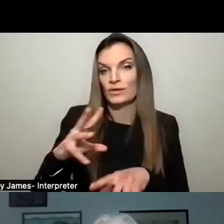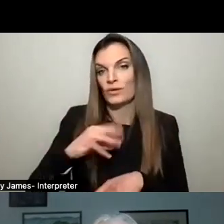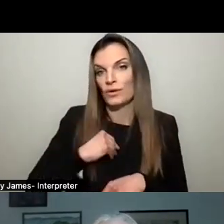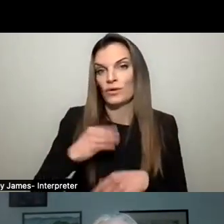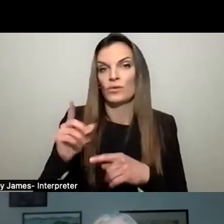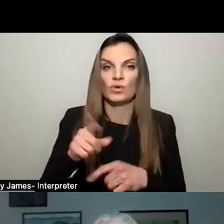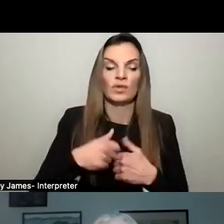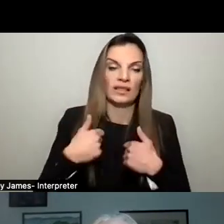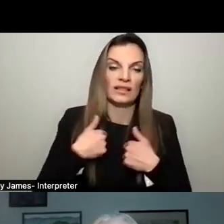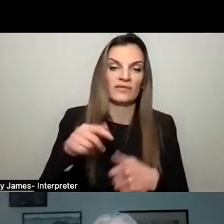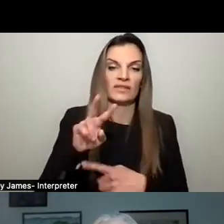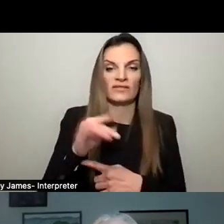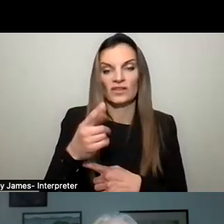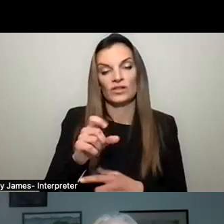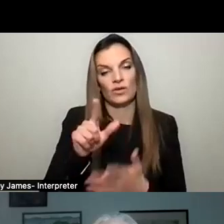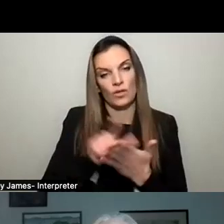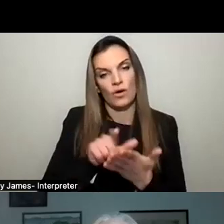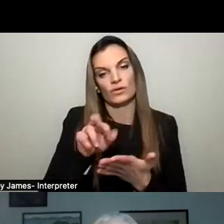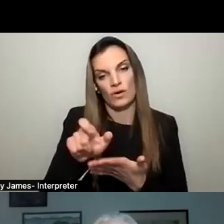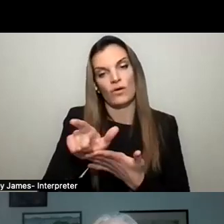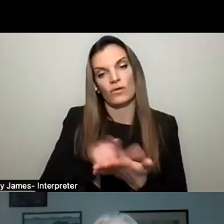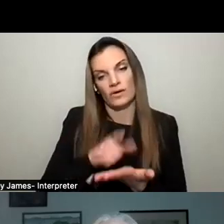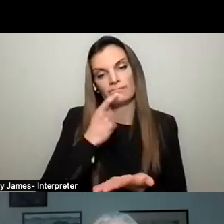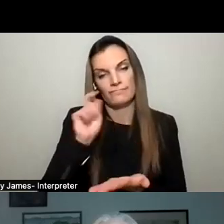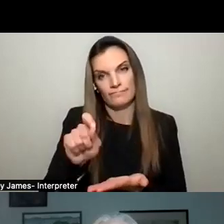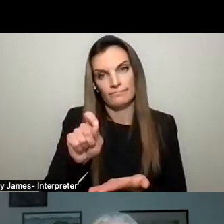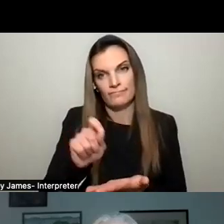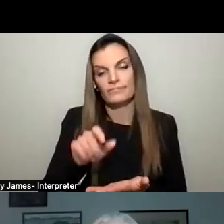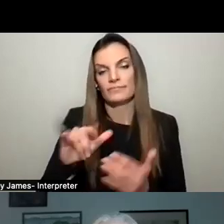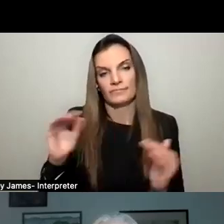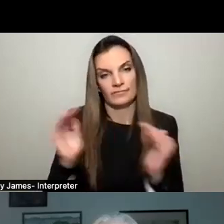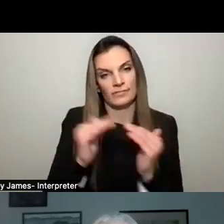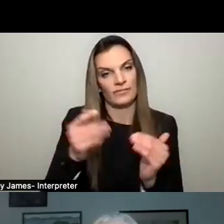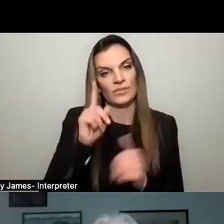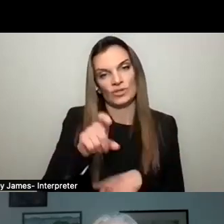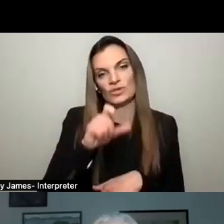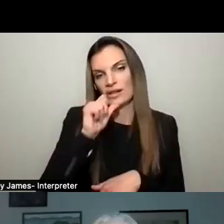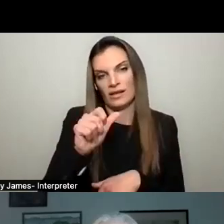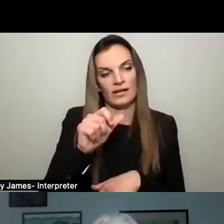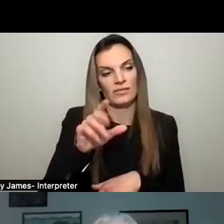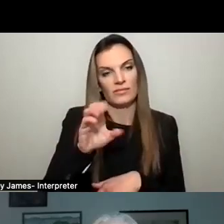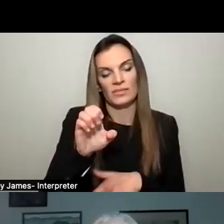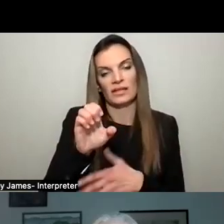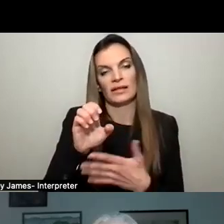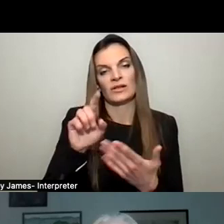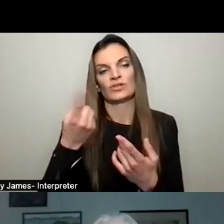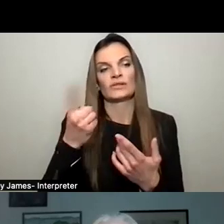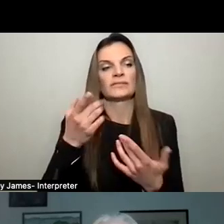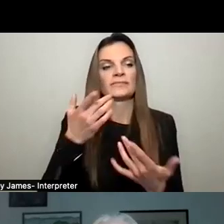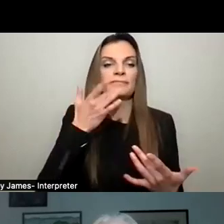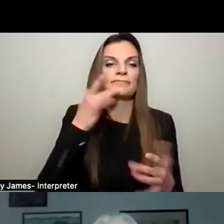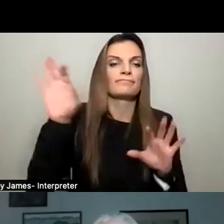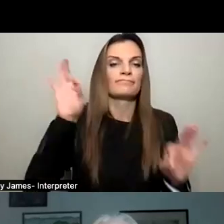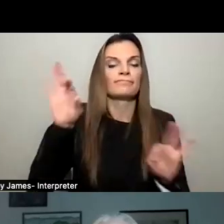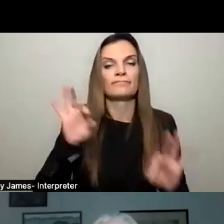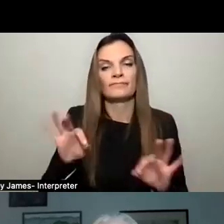you live in our village, laws are laws and we should treat that rule of law as inequality. It shouldn't be so ever should be selectively enforced, but also if